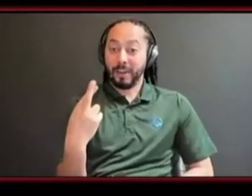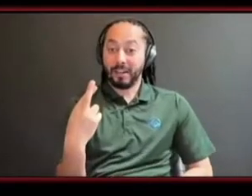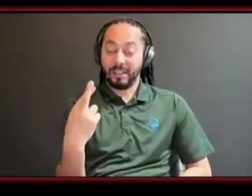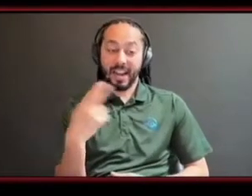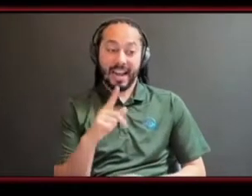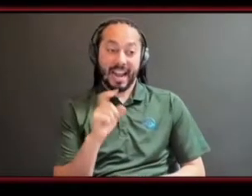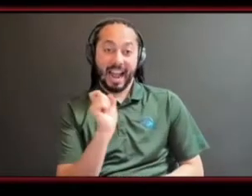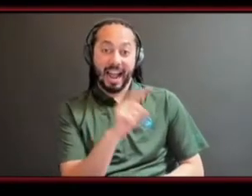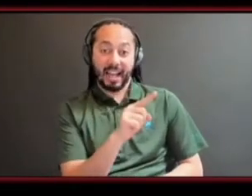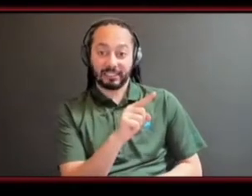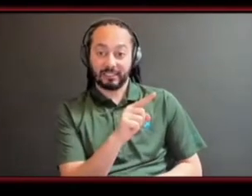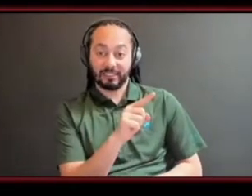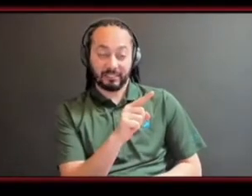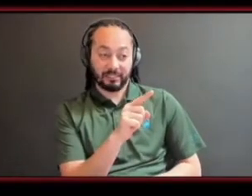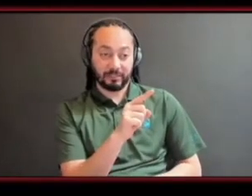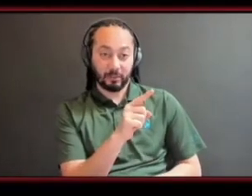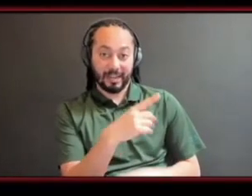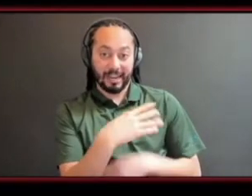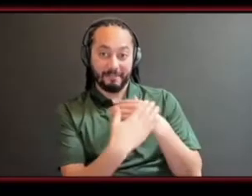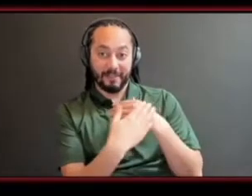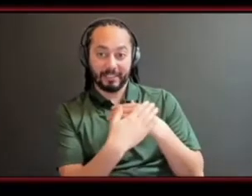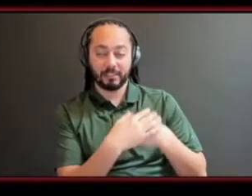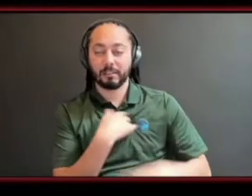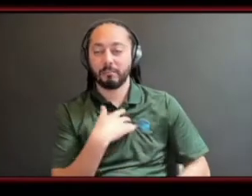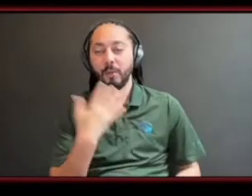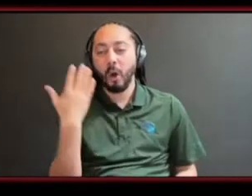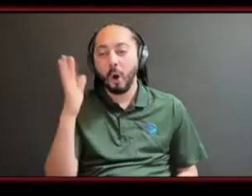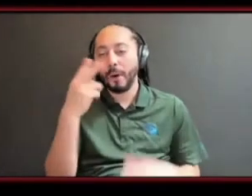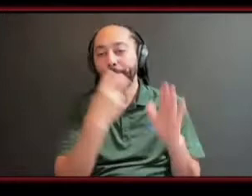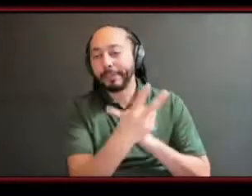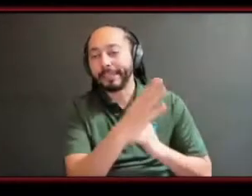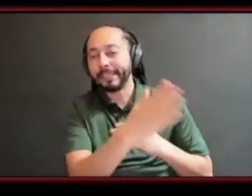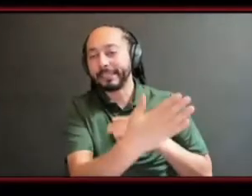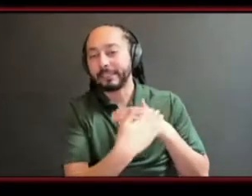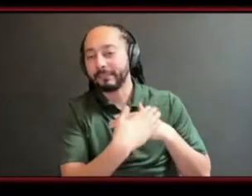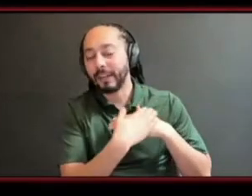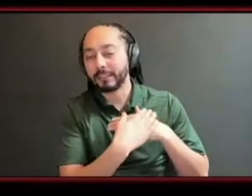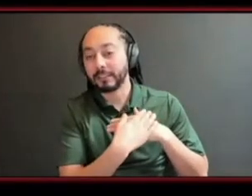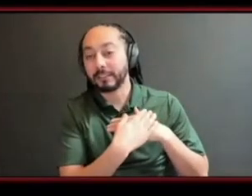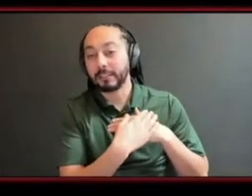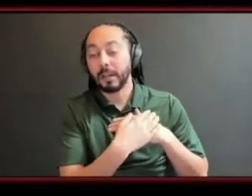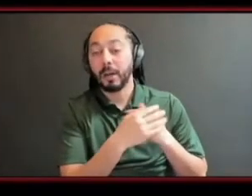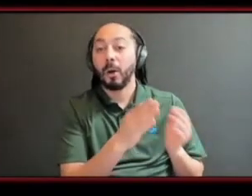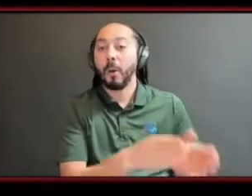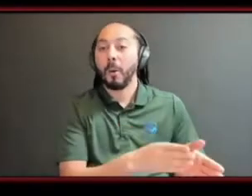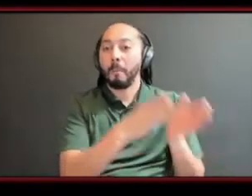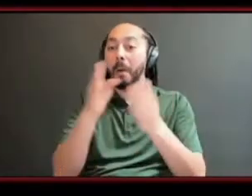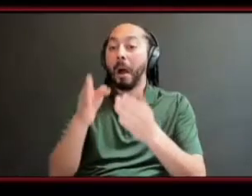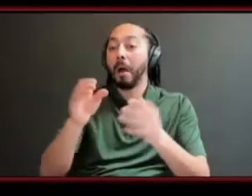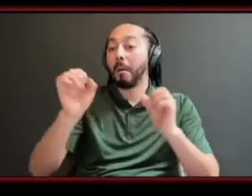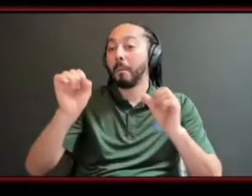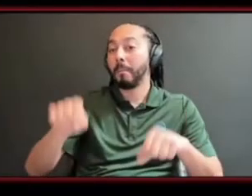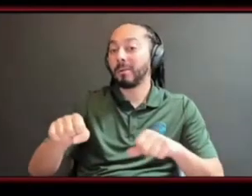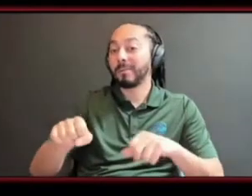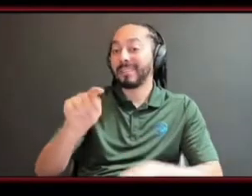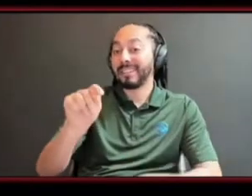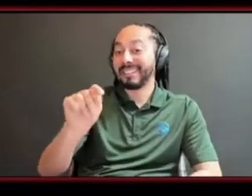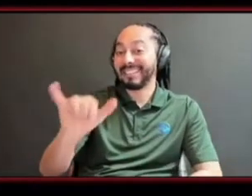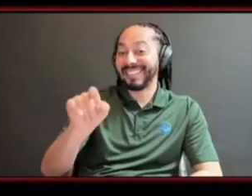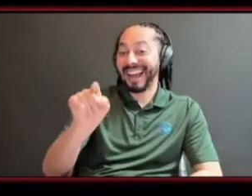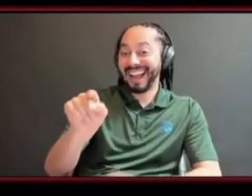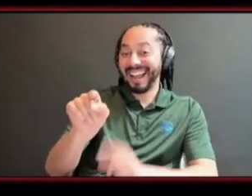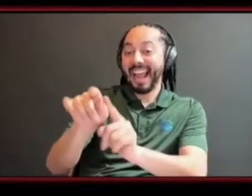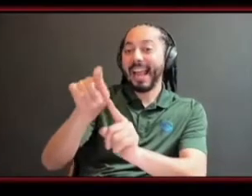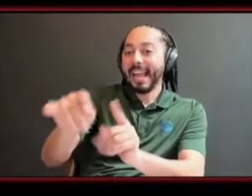ten i i kind of i know what the advice is going to give you but if i call someone that maybe is in ties network that that could give me um like